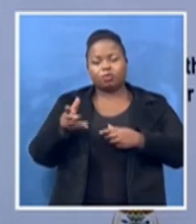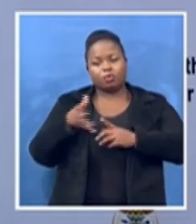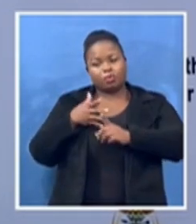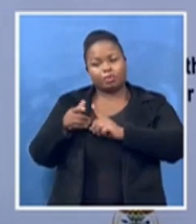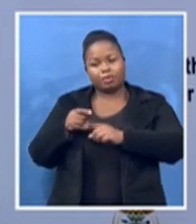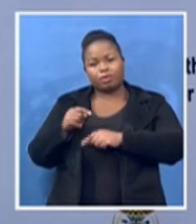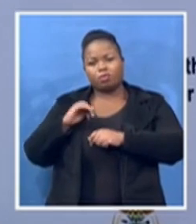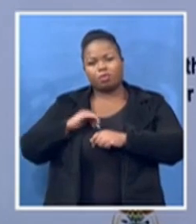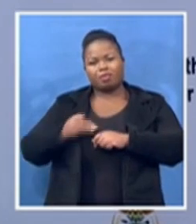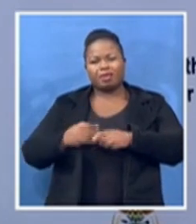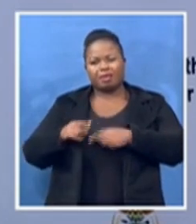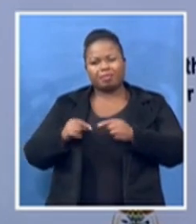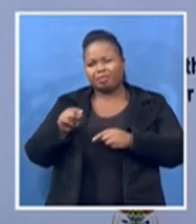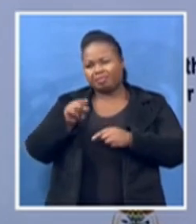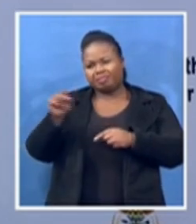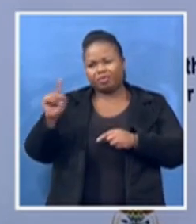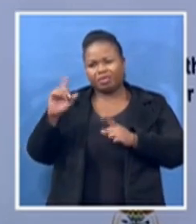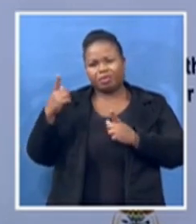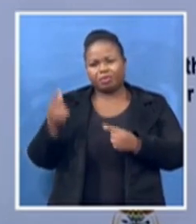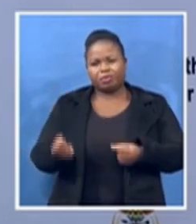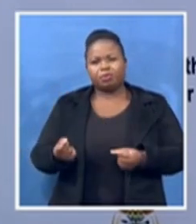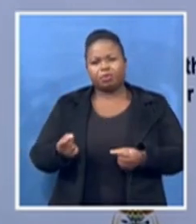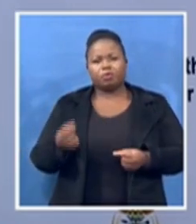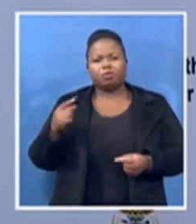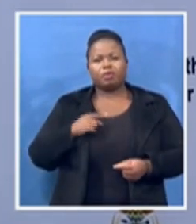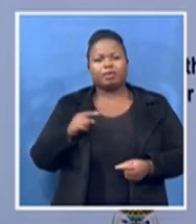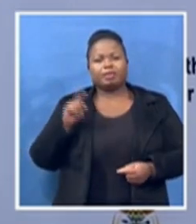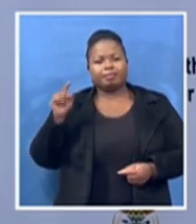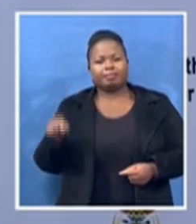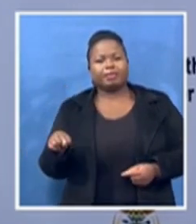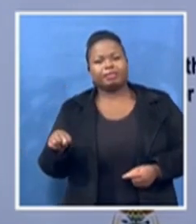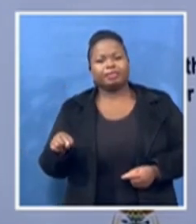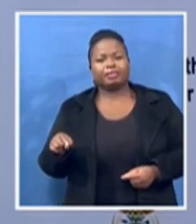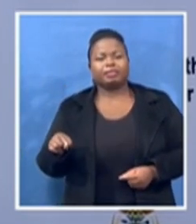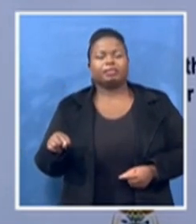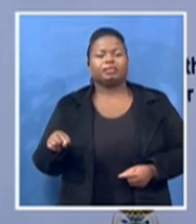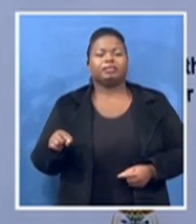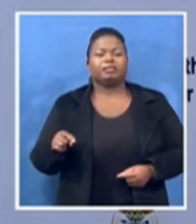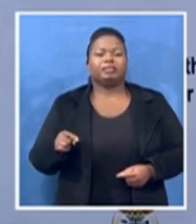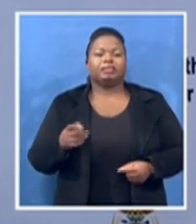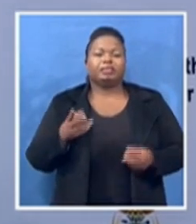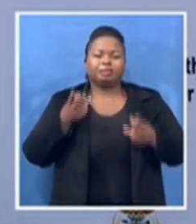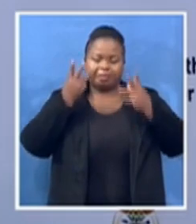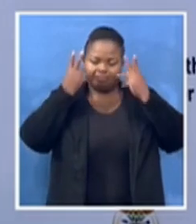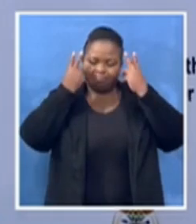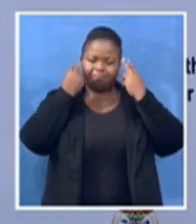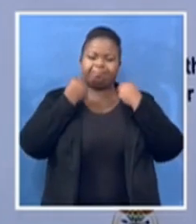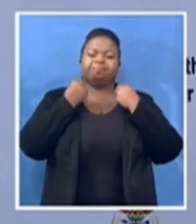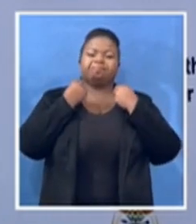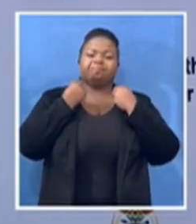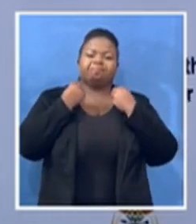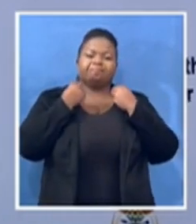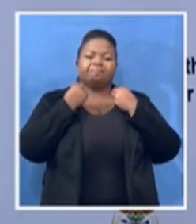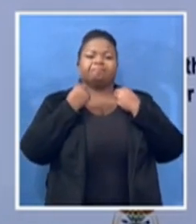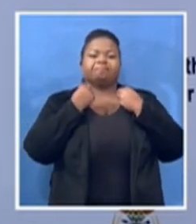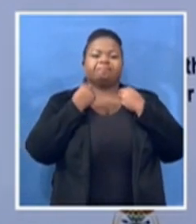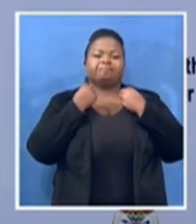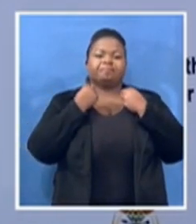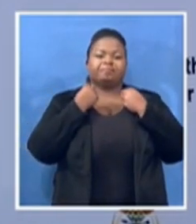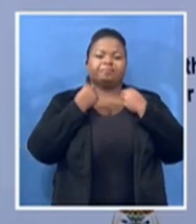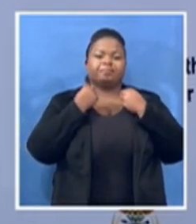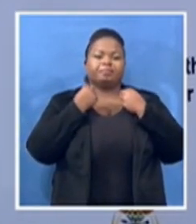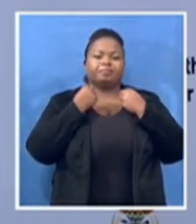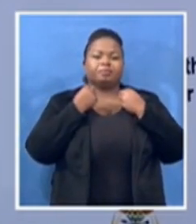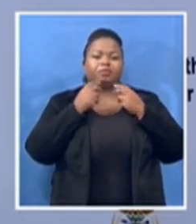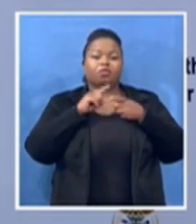needed to be civil you know as far as the leadership at the